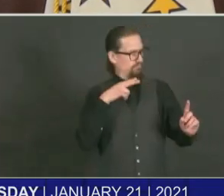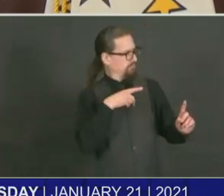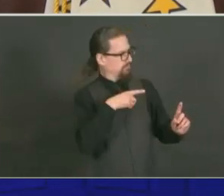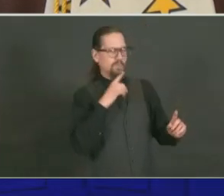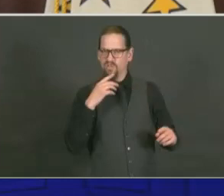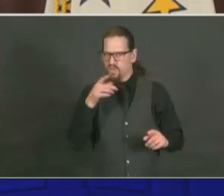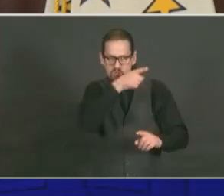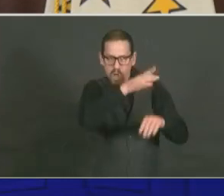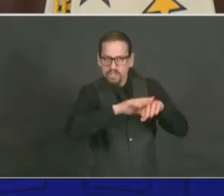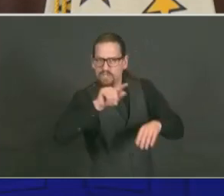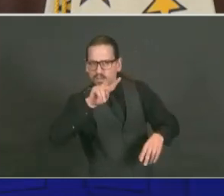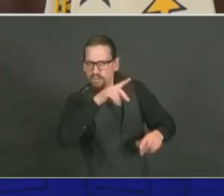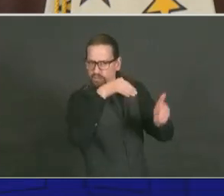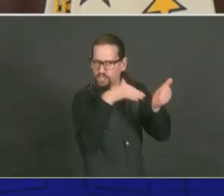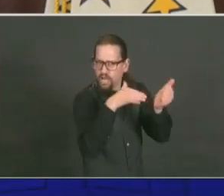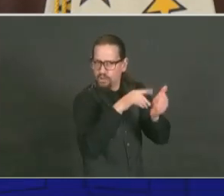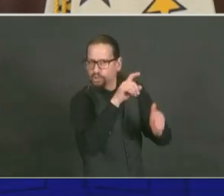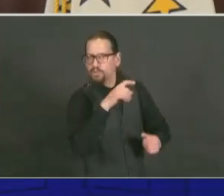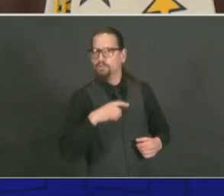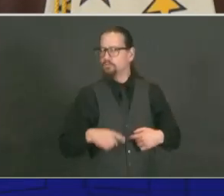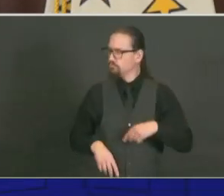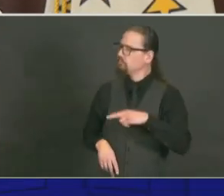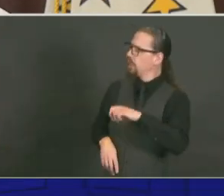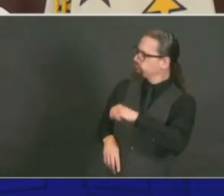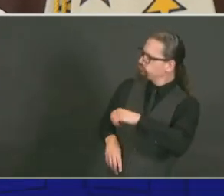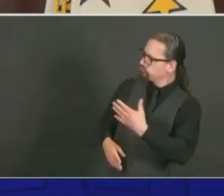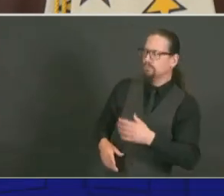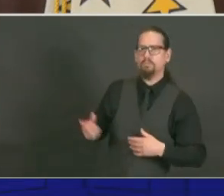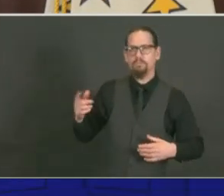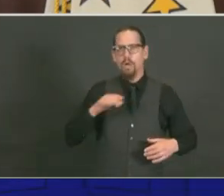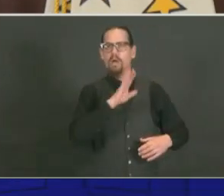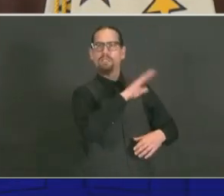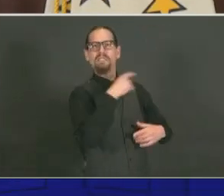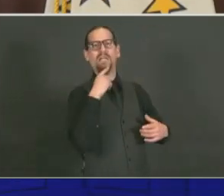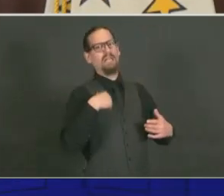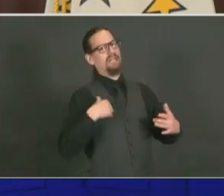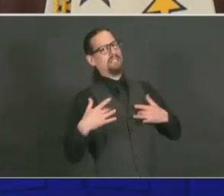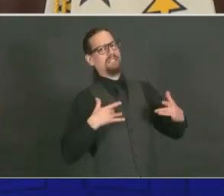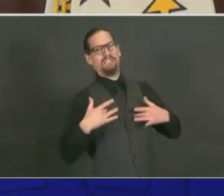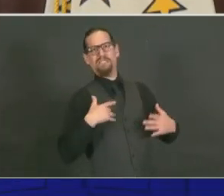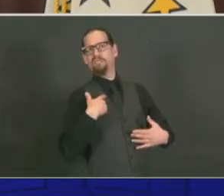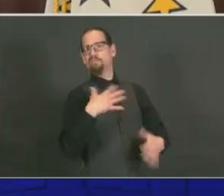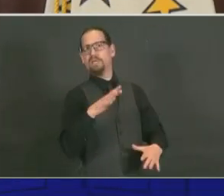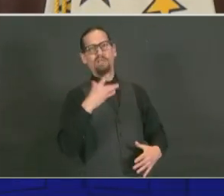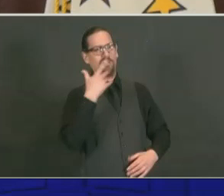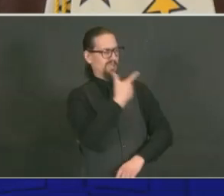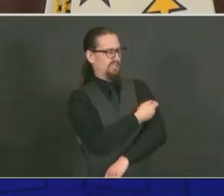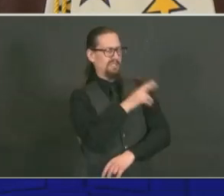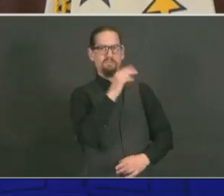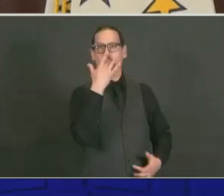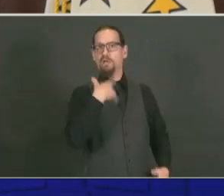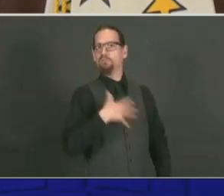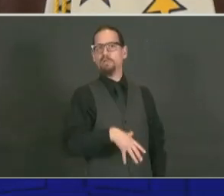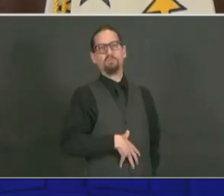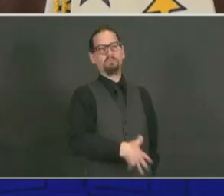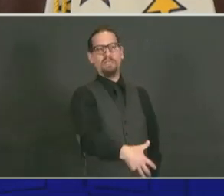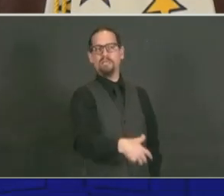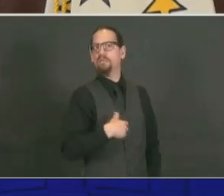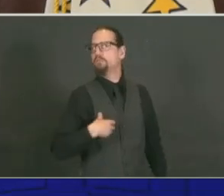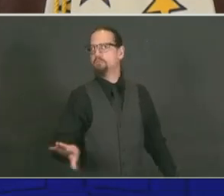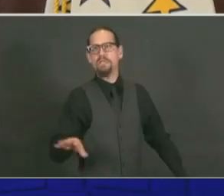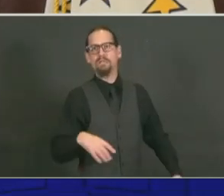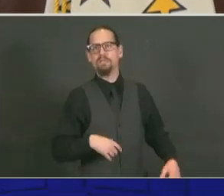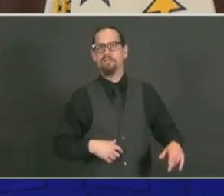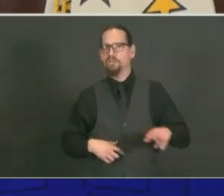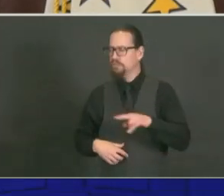was infertility. So we chatted about that for a while, and I want to make it clear that there is zero scientific claim basis to this claim.